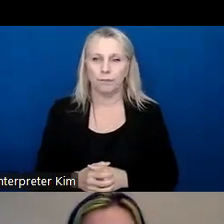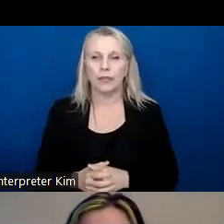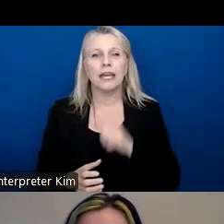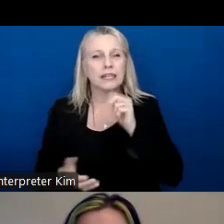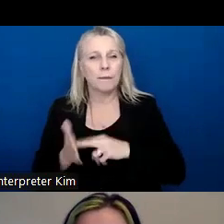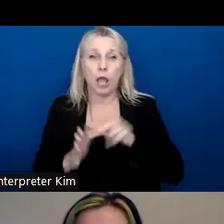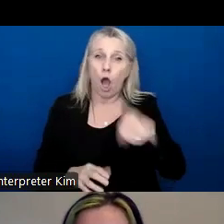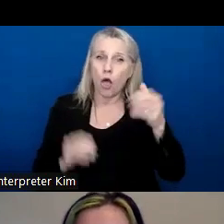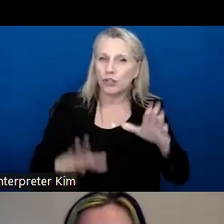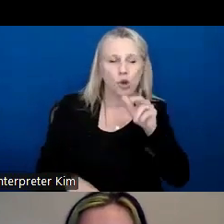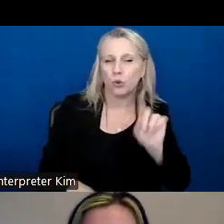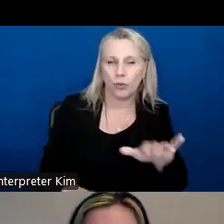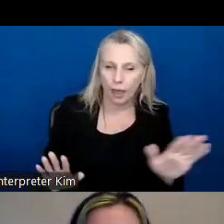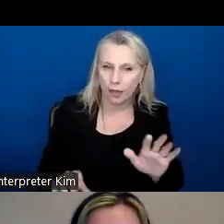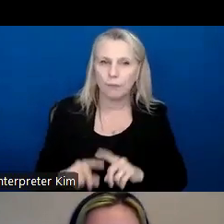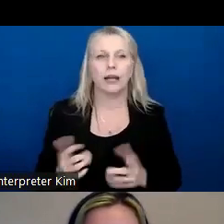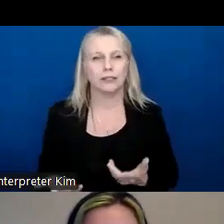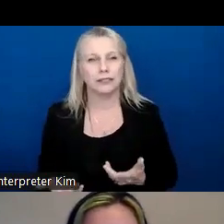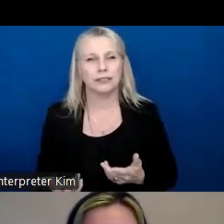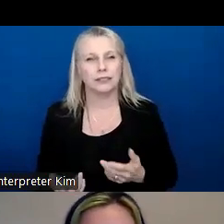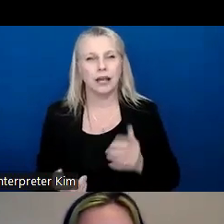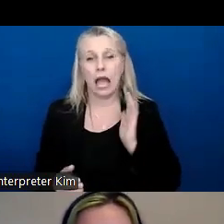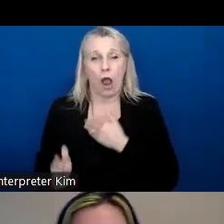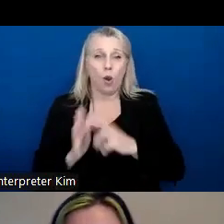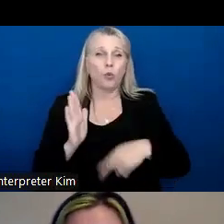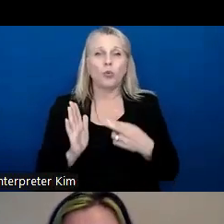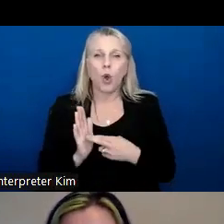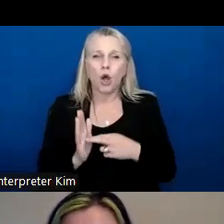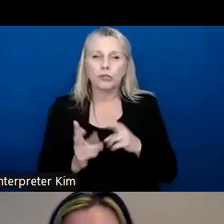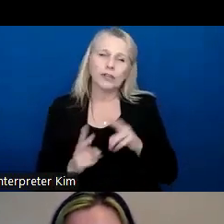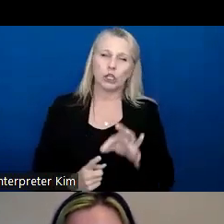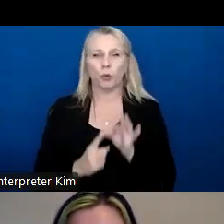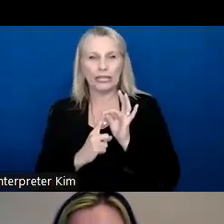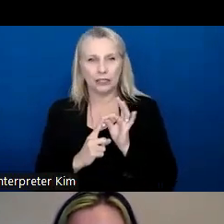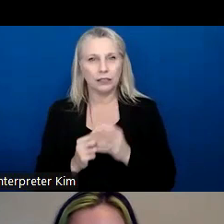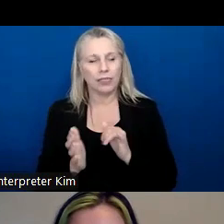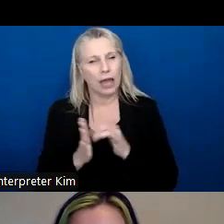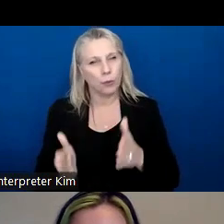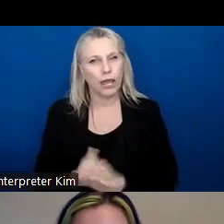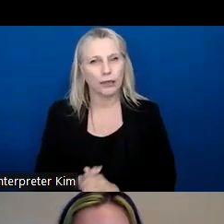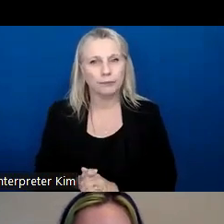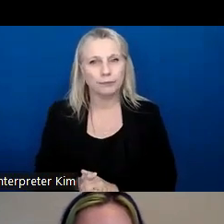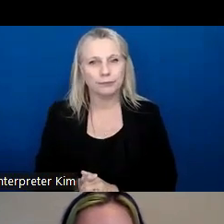their teachers don't do that, but our role is just very unique in that way. Um,